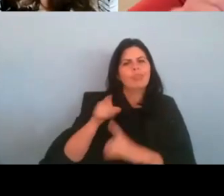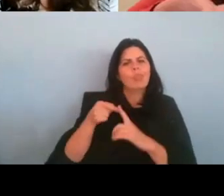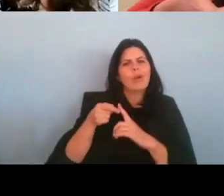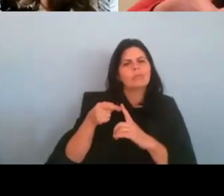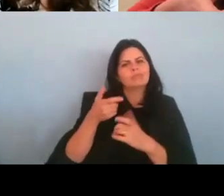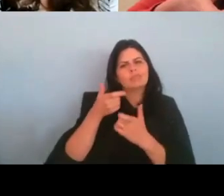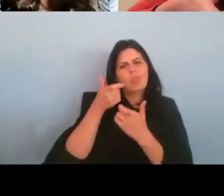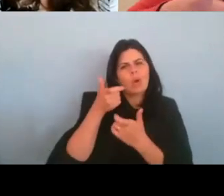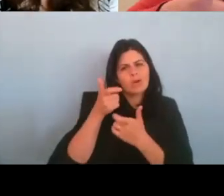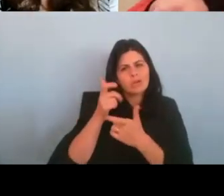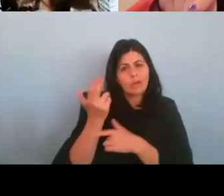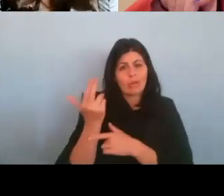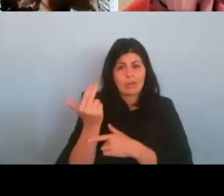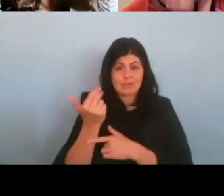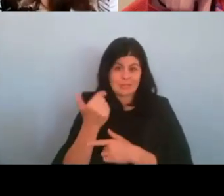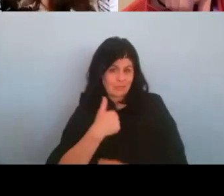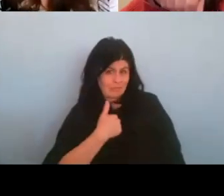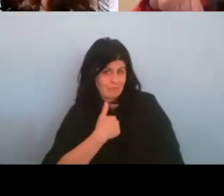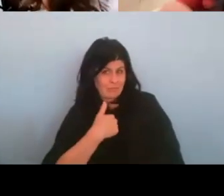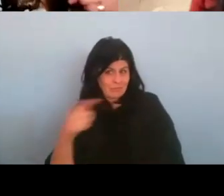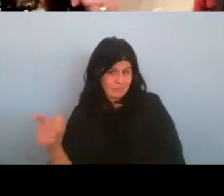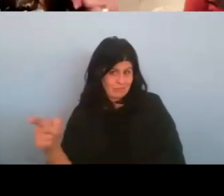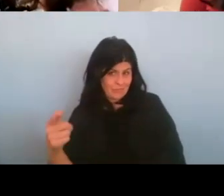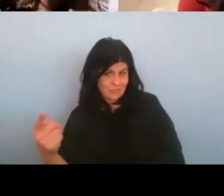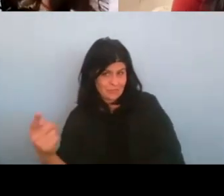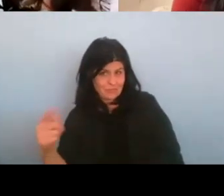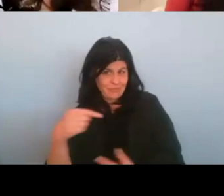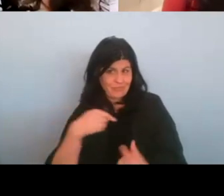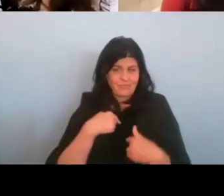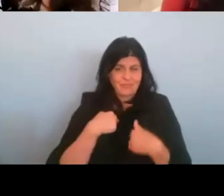You guys want me to go first or you want to go first? Okay.